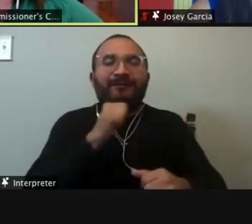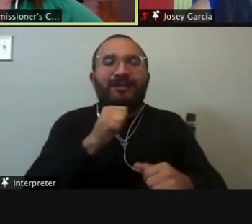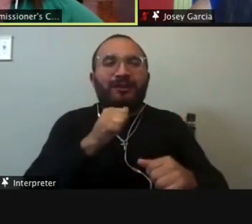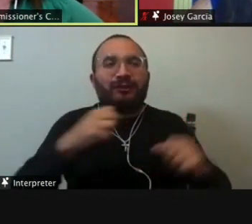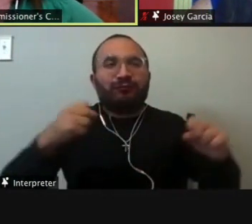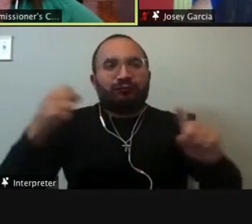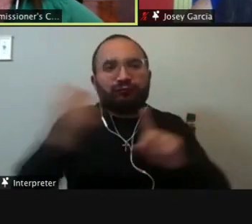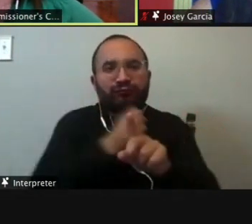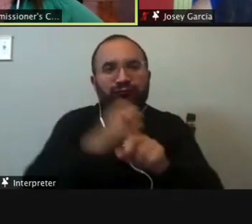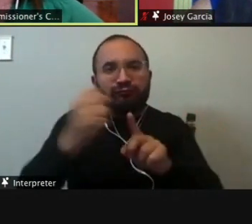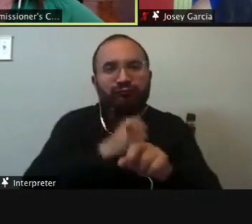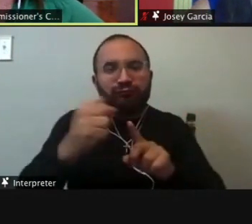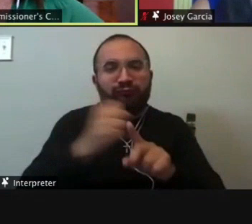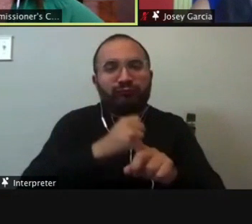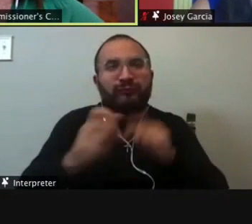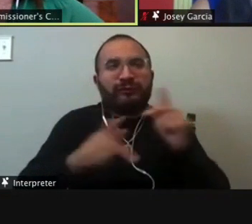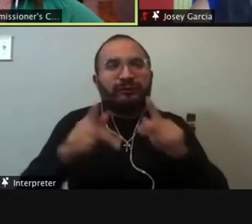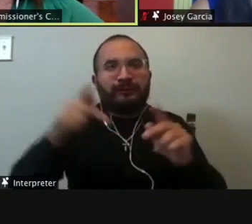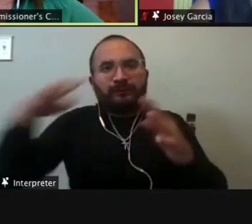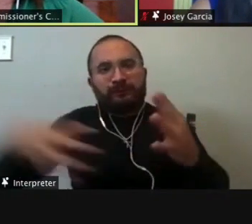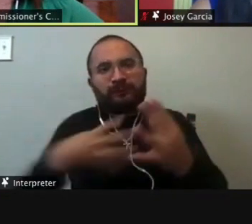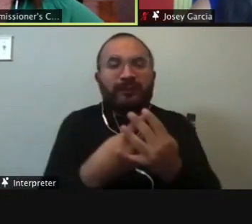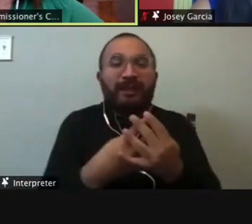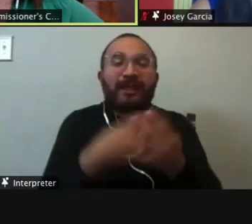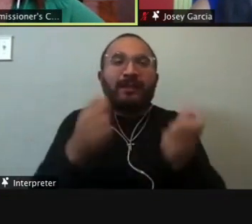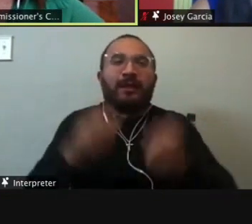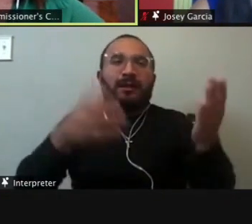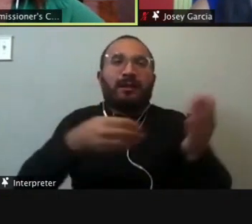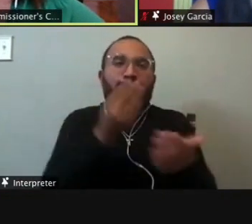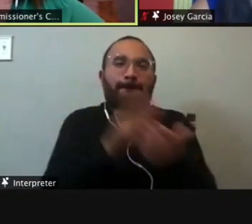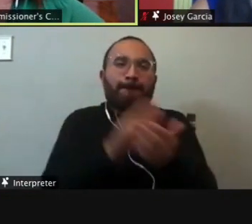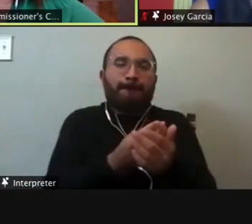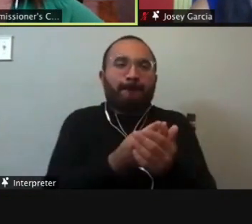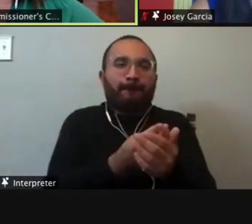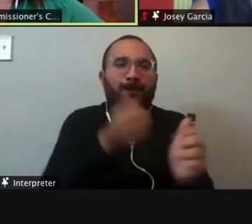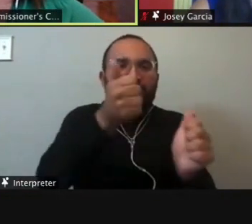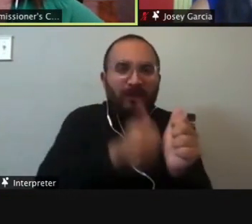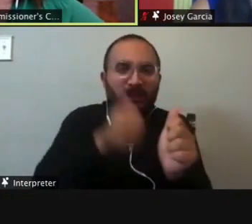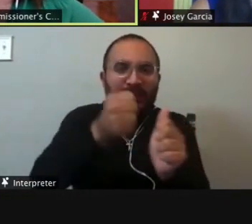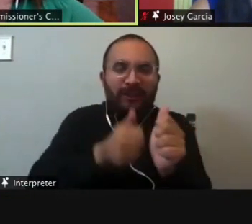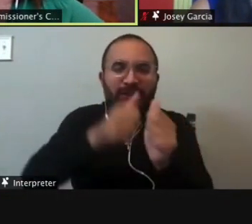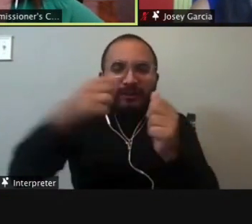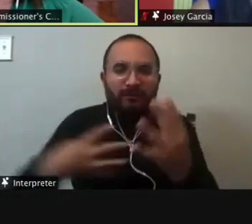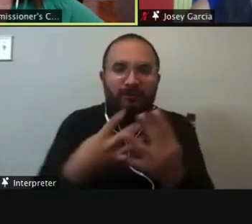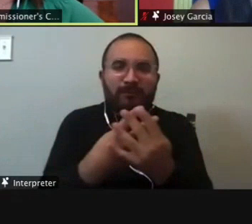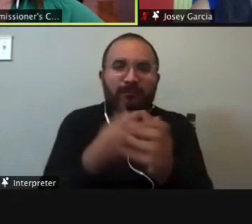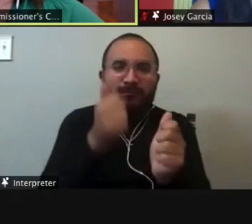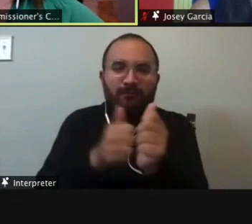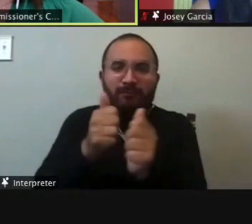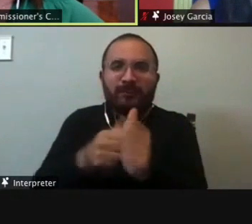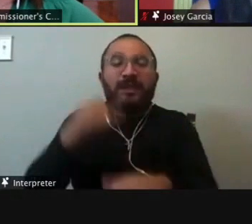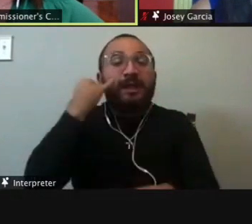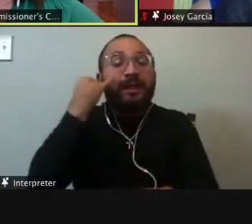taking up space in the jail. It's expensive, uh, per day to have an inmate in the jail. You know, if, uh, you know, a kid gets picked up for